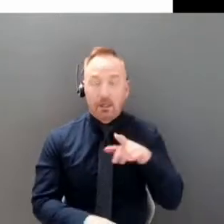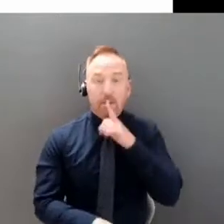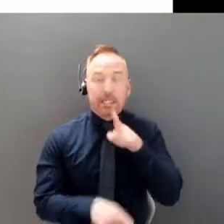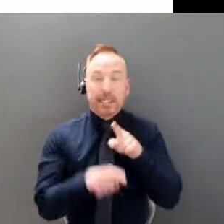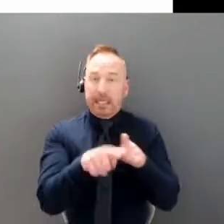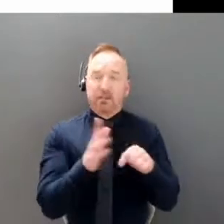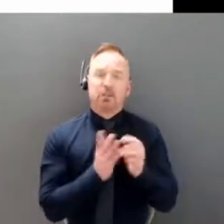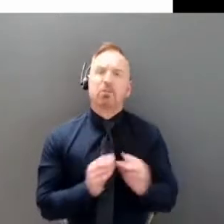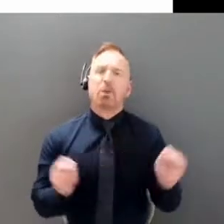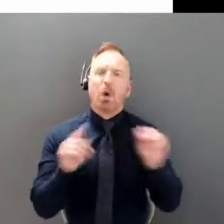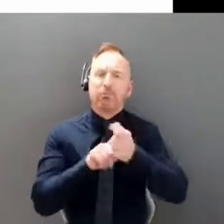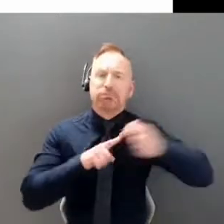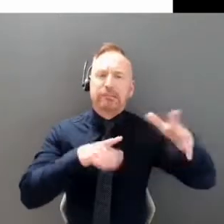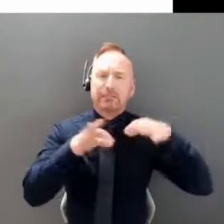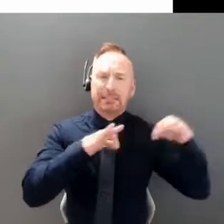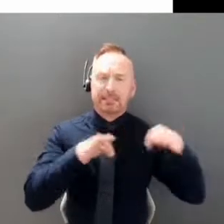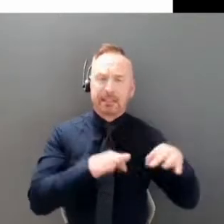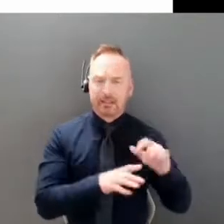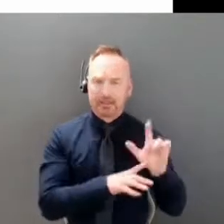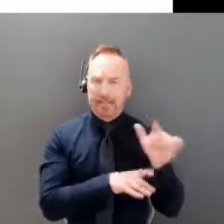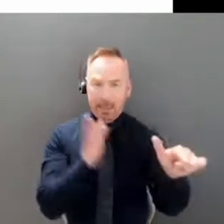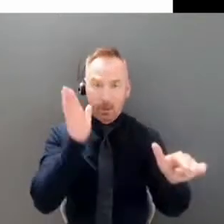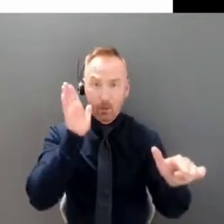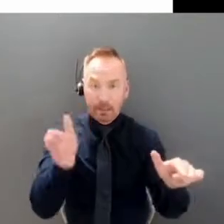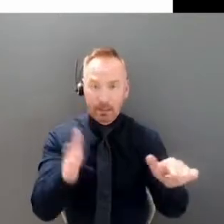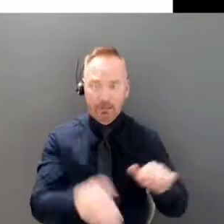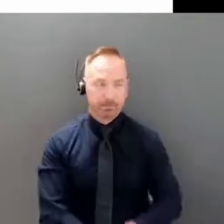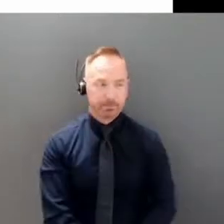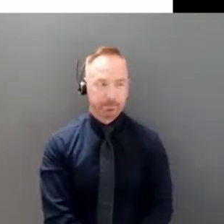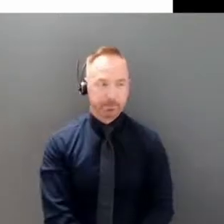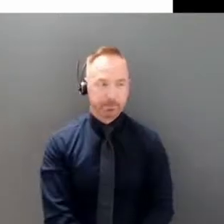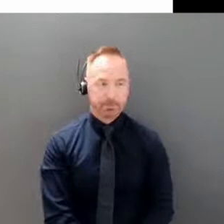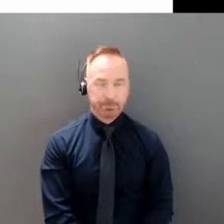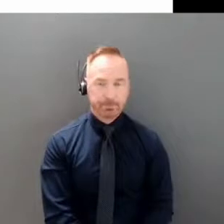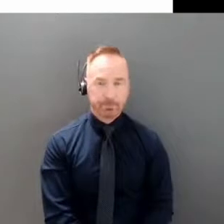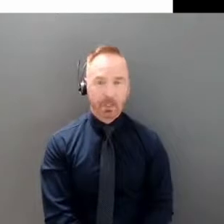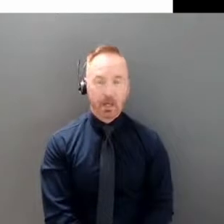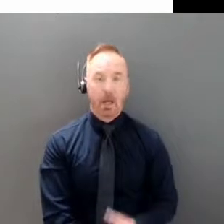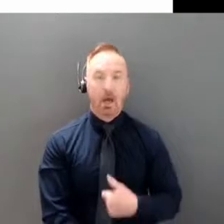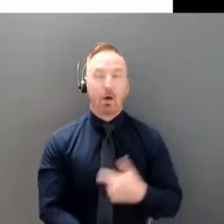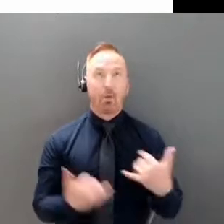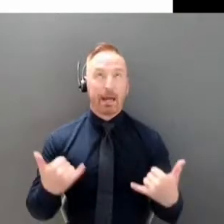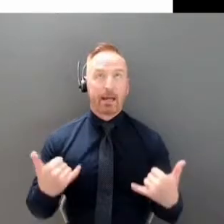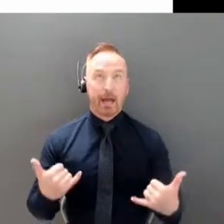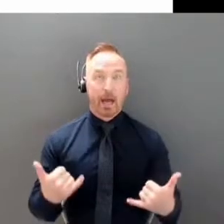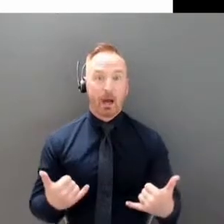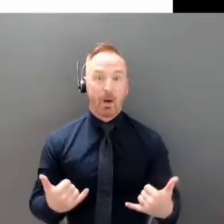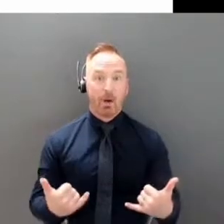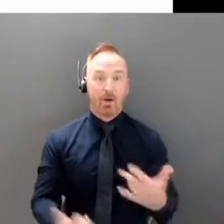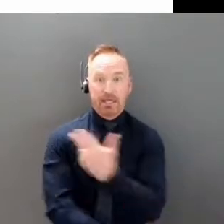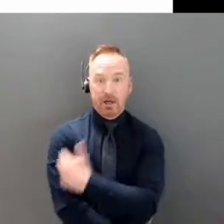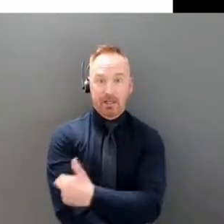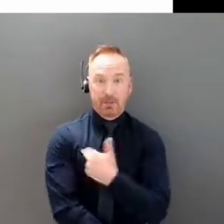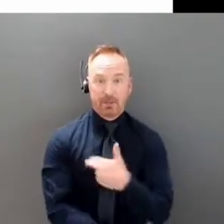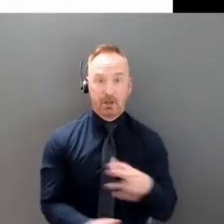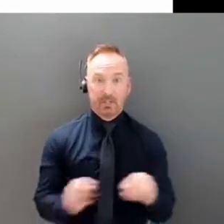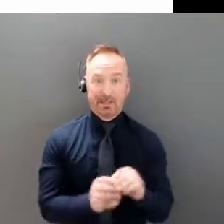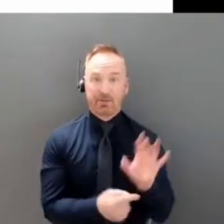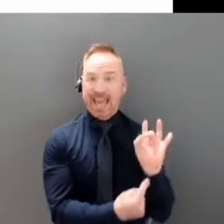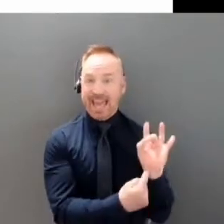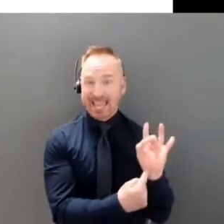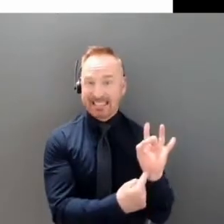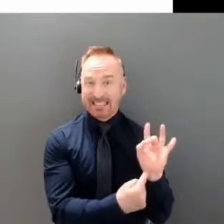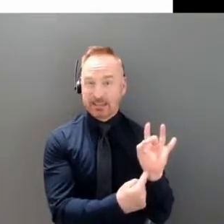a little bit later. We have eight in hospital as of today.